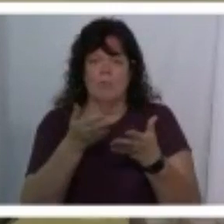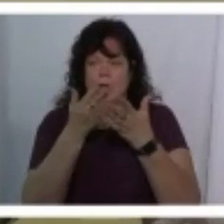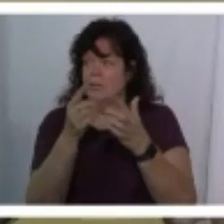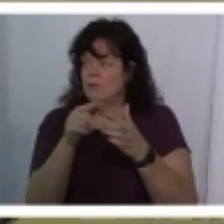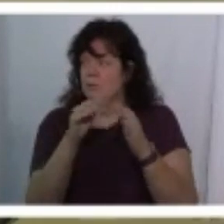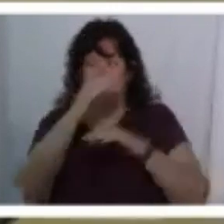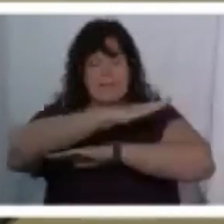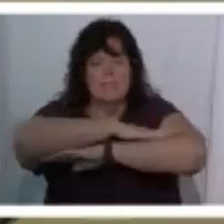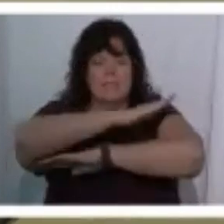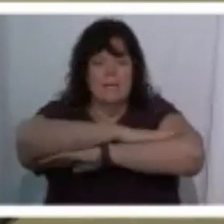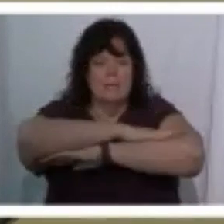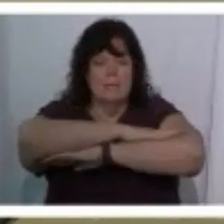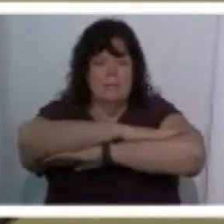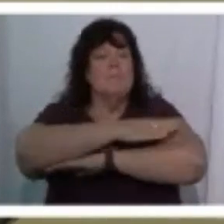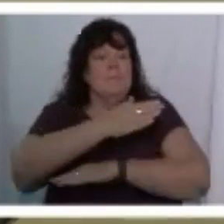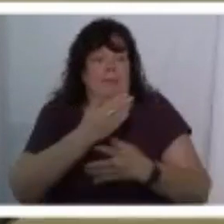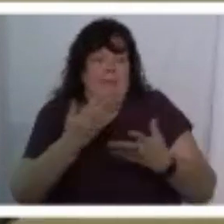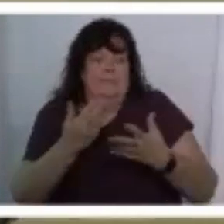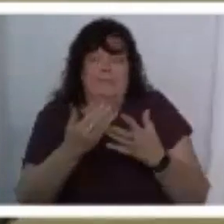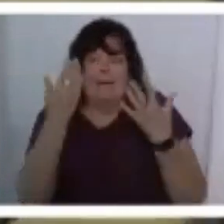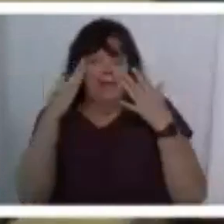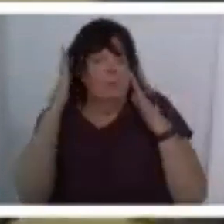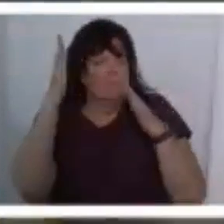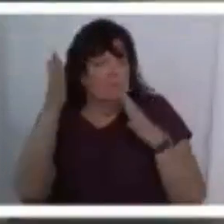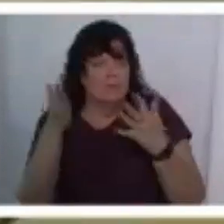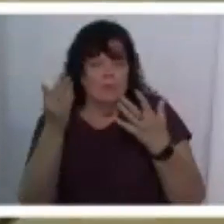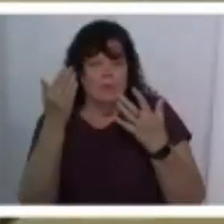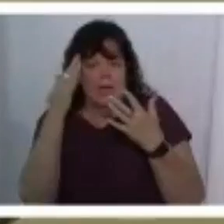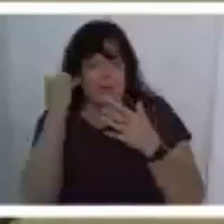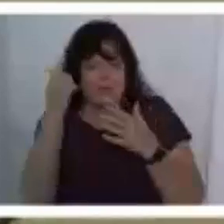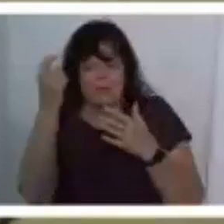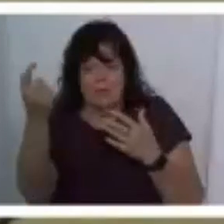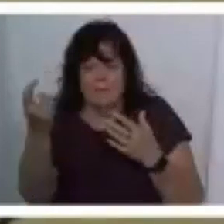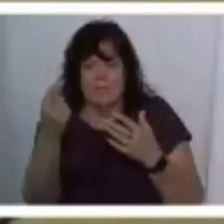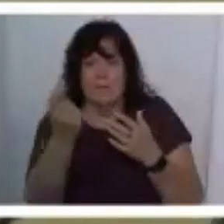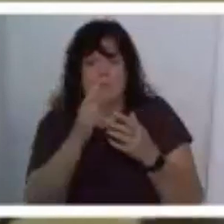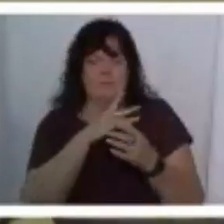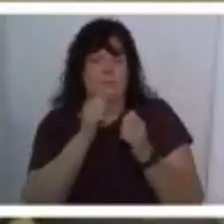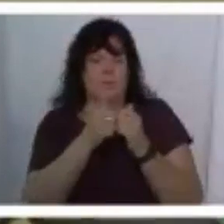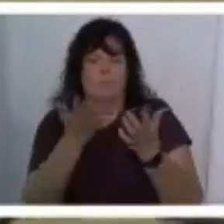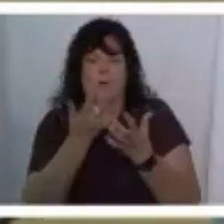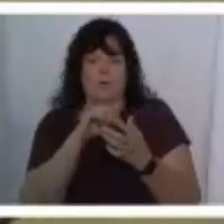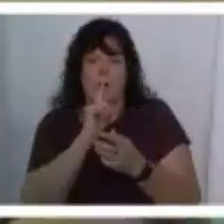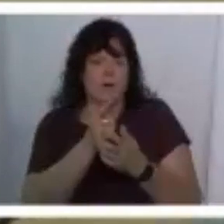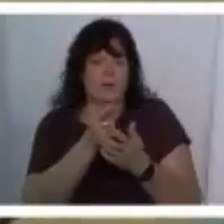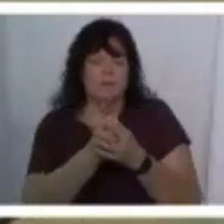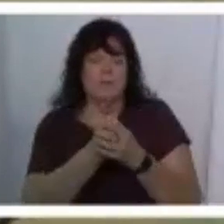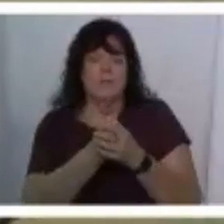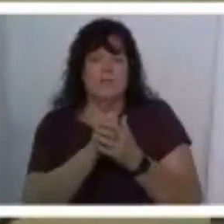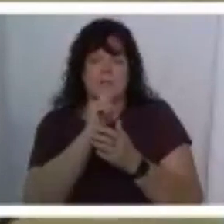the table and so i don't know i don't know what the future is i don't know if i have dreams i'm just cool with what we are like so